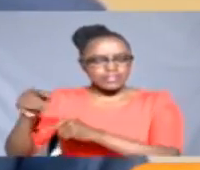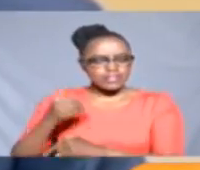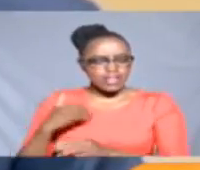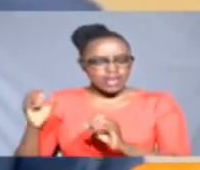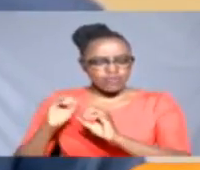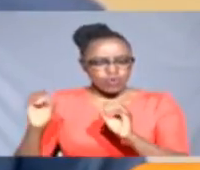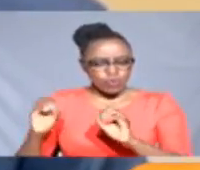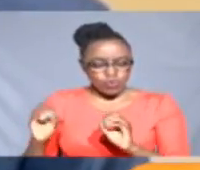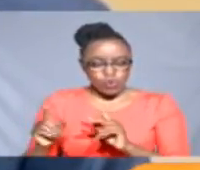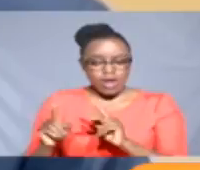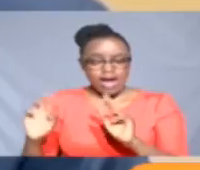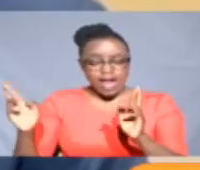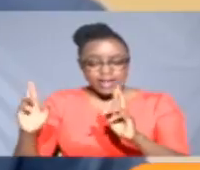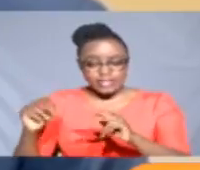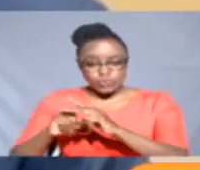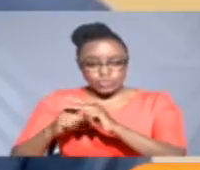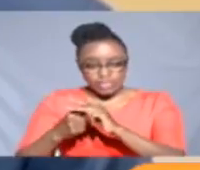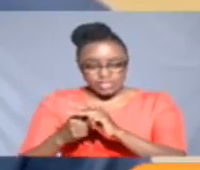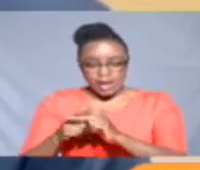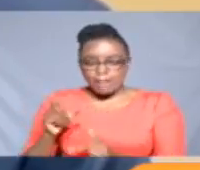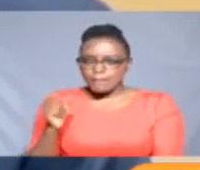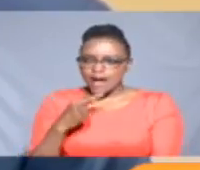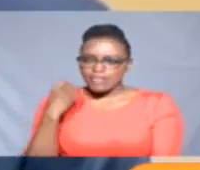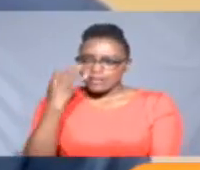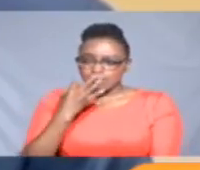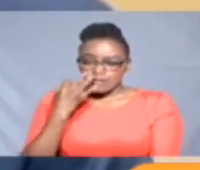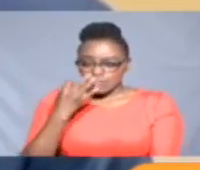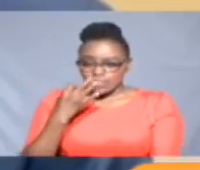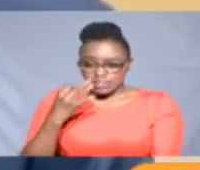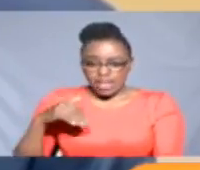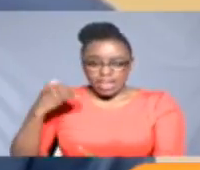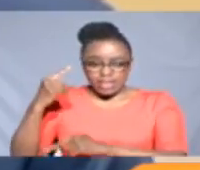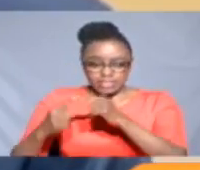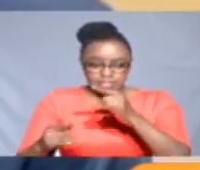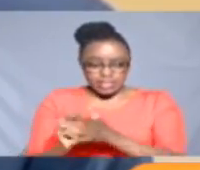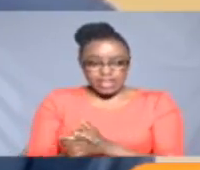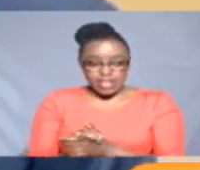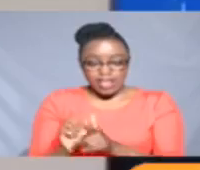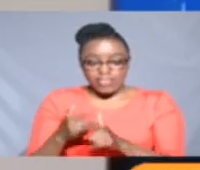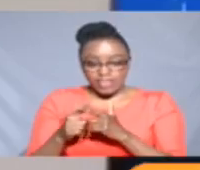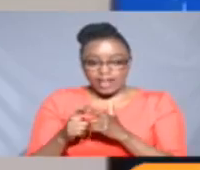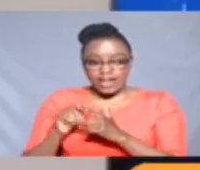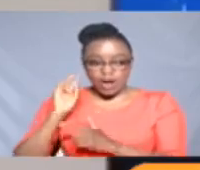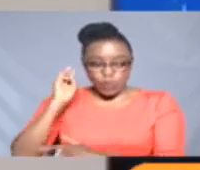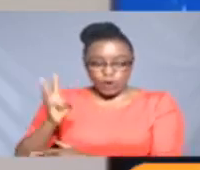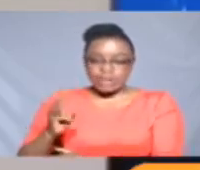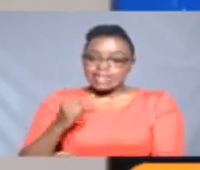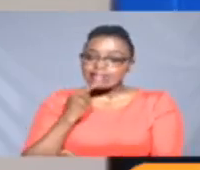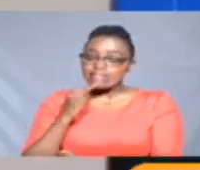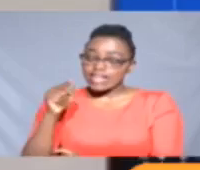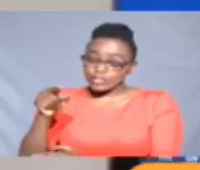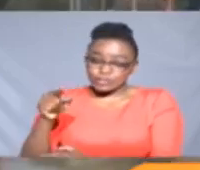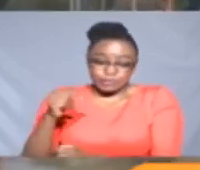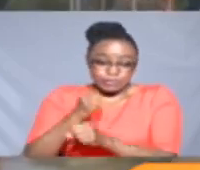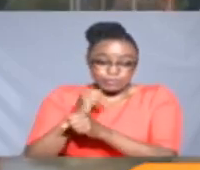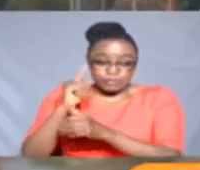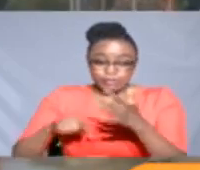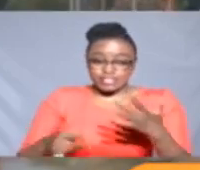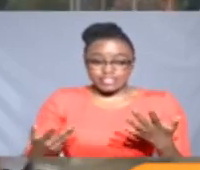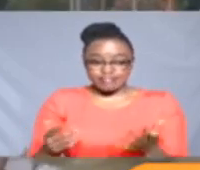up and running from March next year, there's another debate here. And then you tell me what you're hoping.